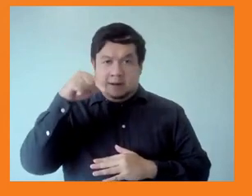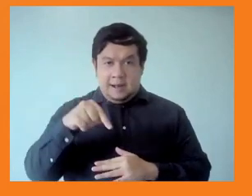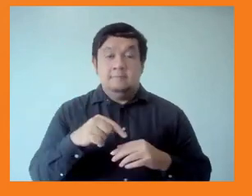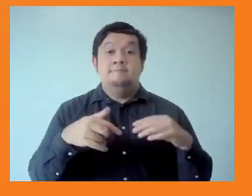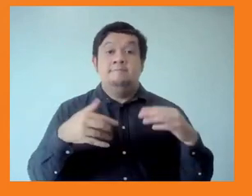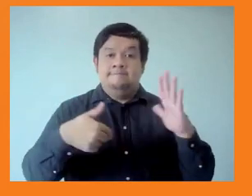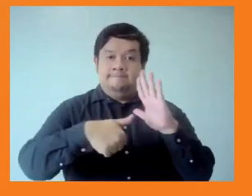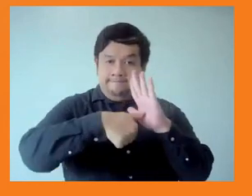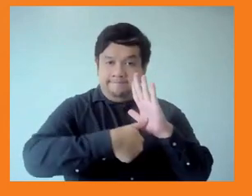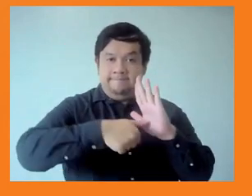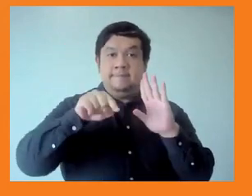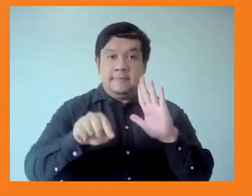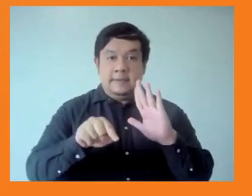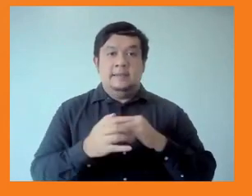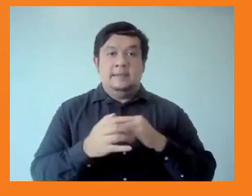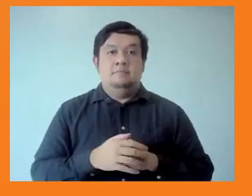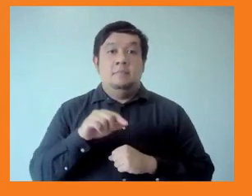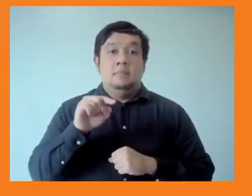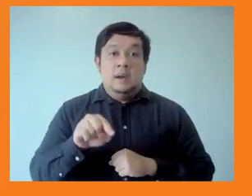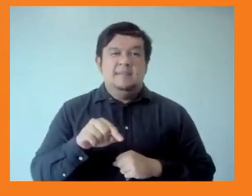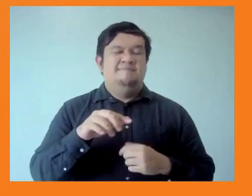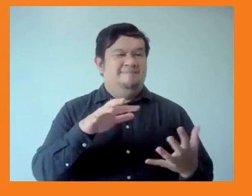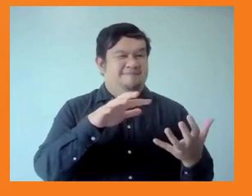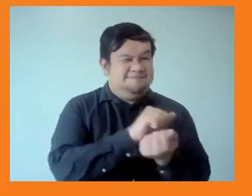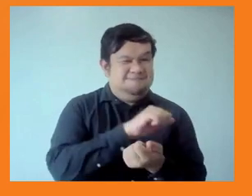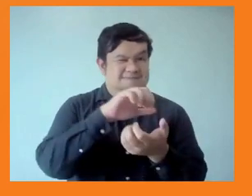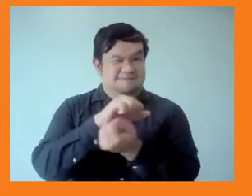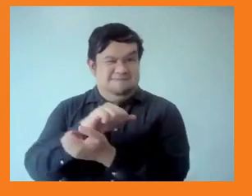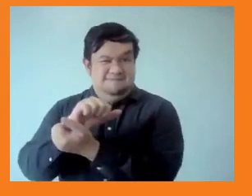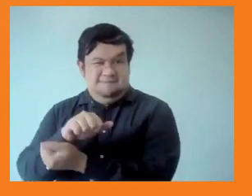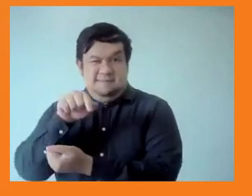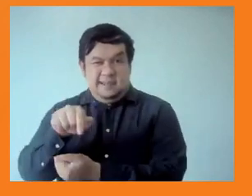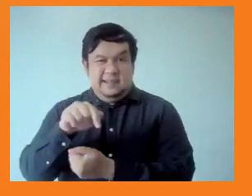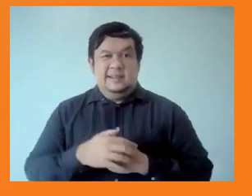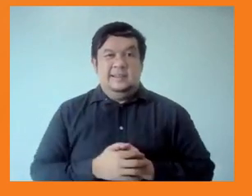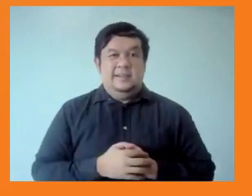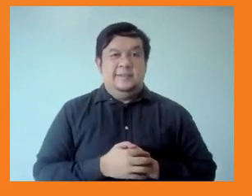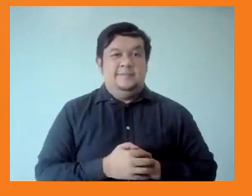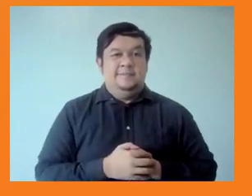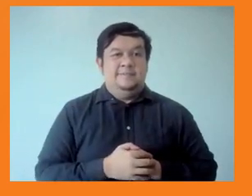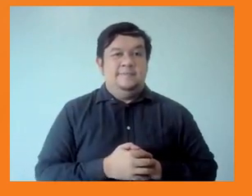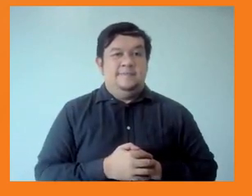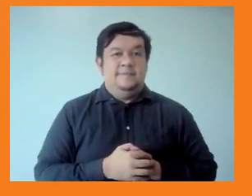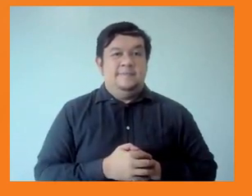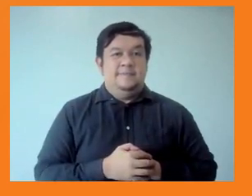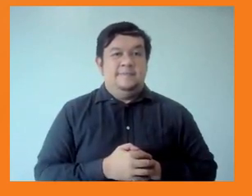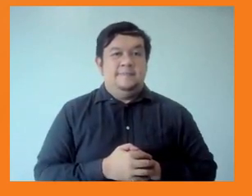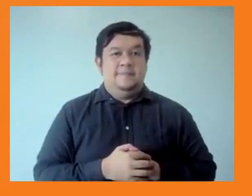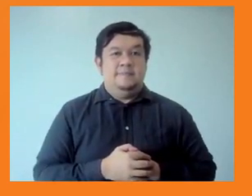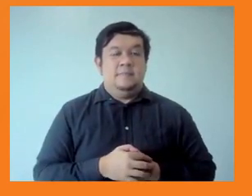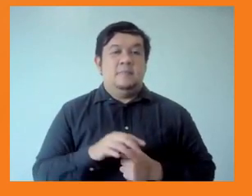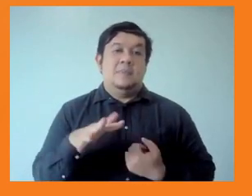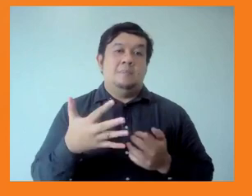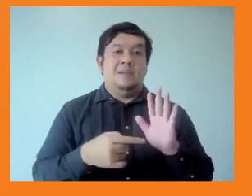about fossil fuel divestment. I think Vanuatu is leading the charge. And I'd like to say that, you know, within Asia